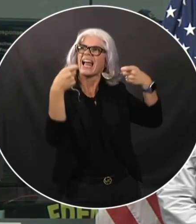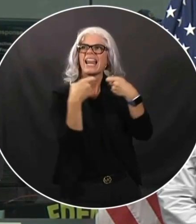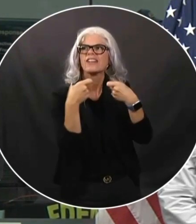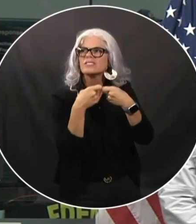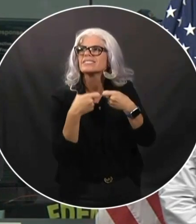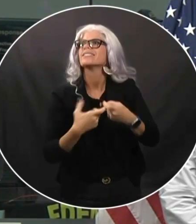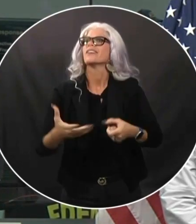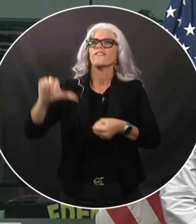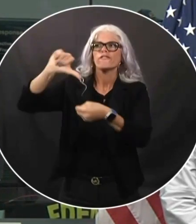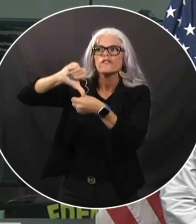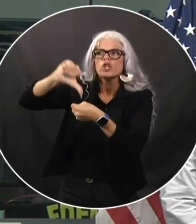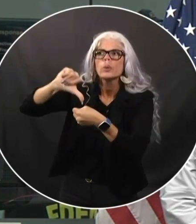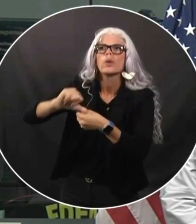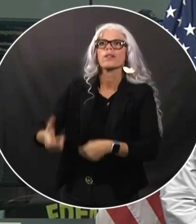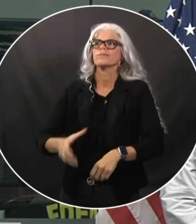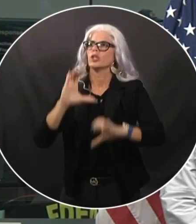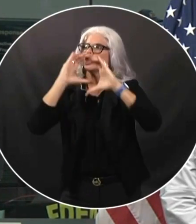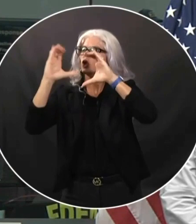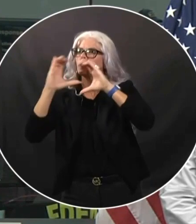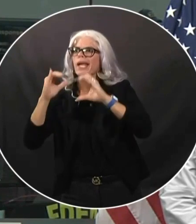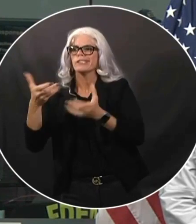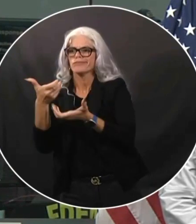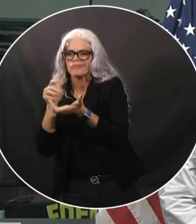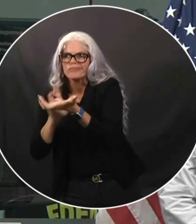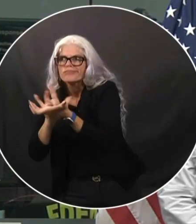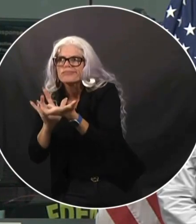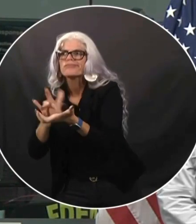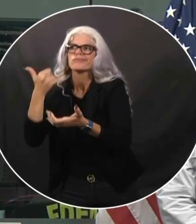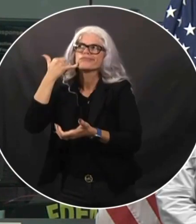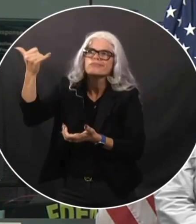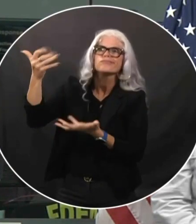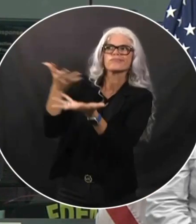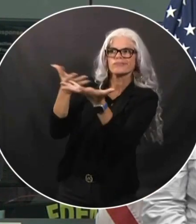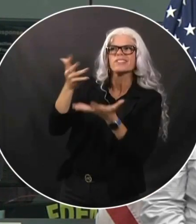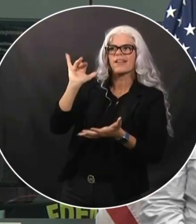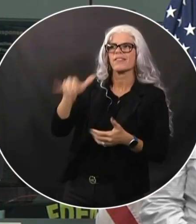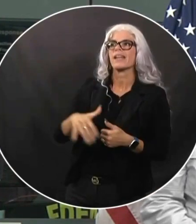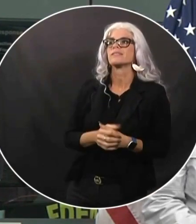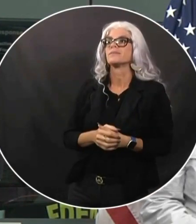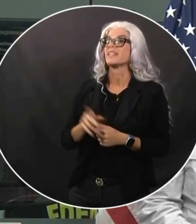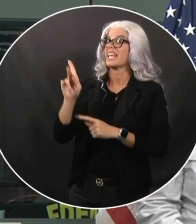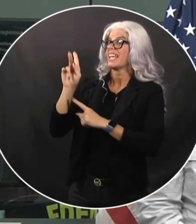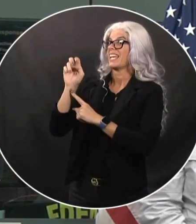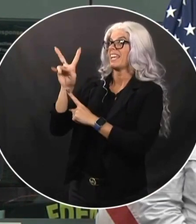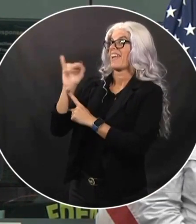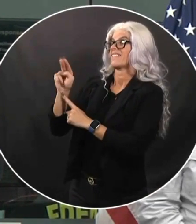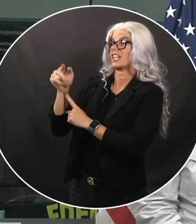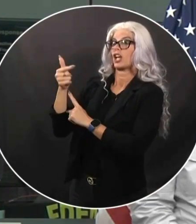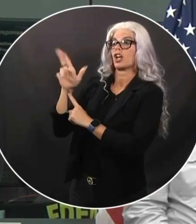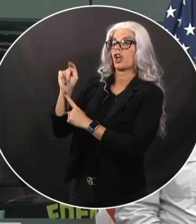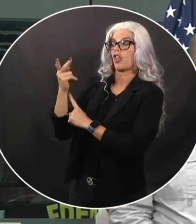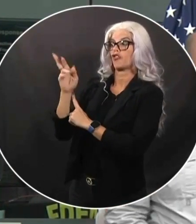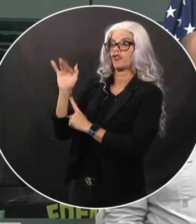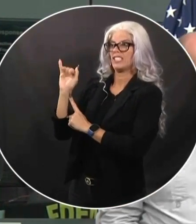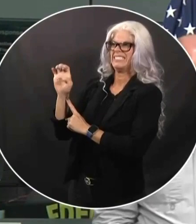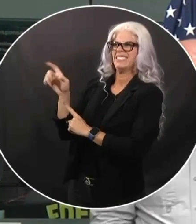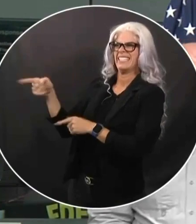can resume normalcy as soon as possible. I want to let Kevin Guthrie come up here from our Department of Emergency Management.